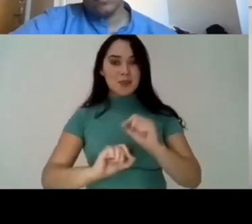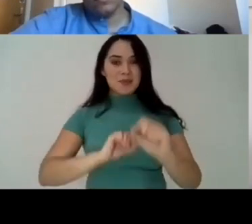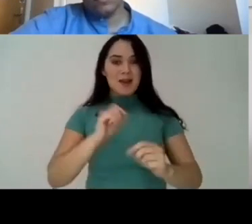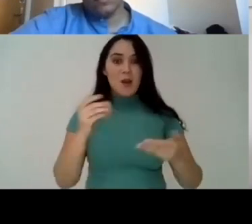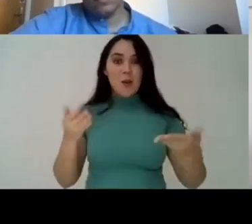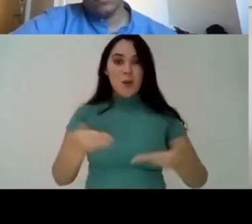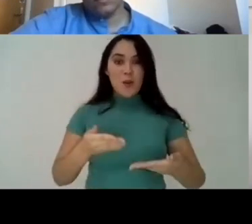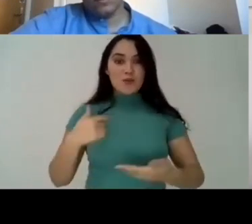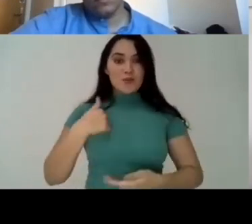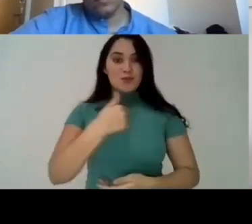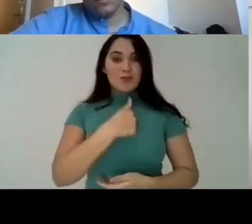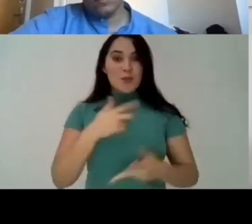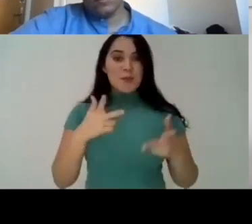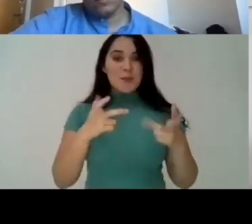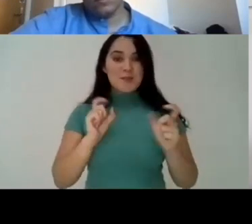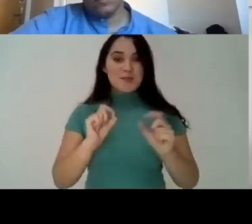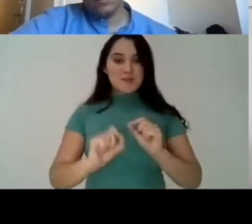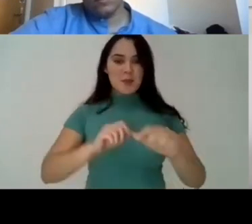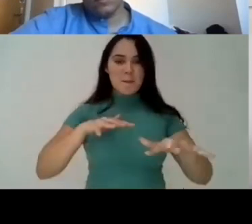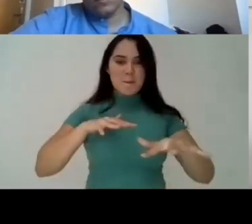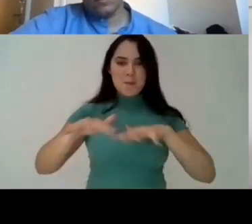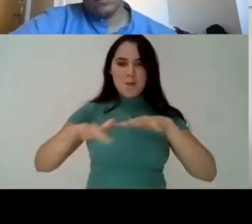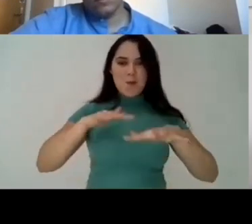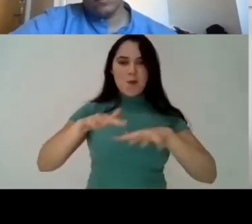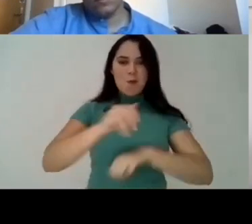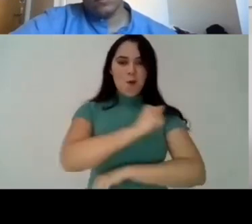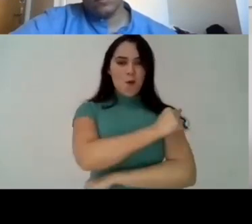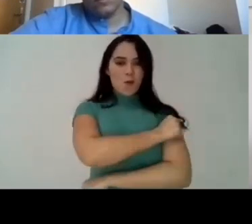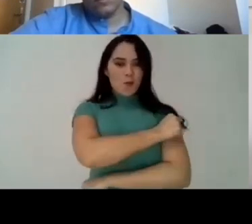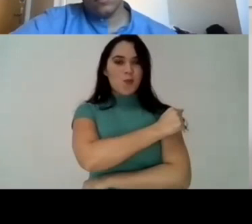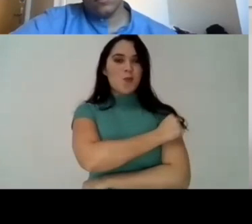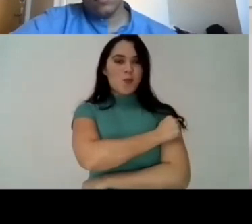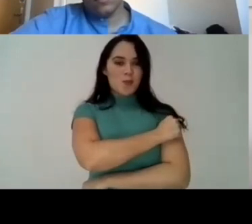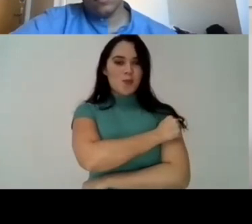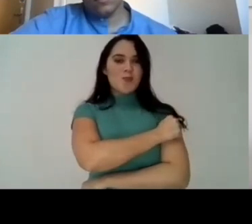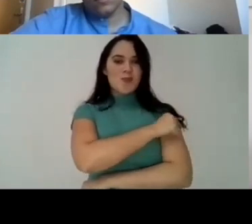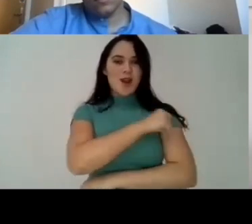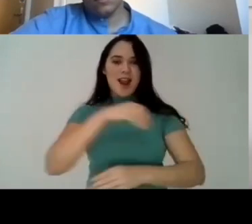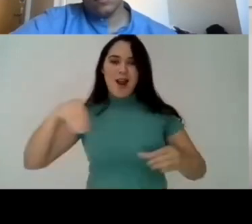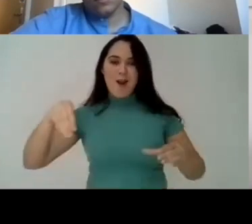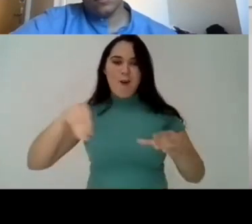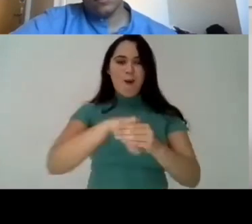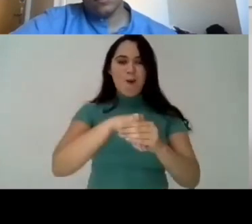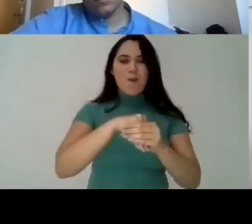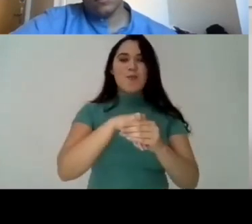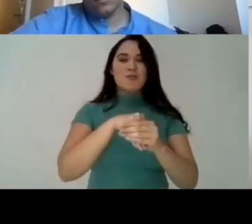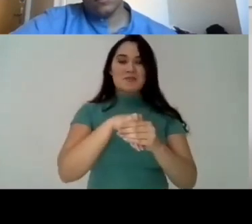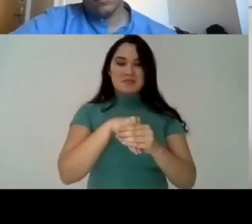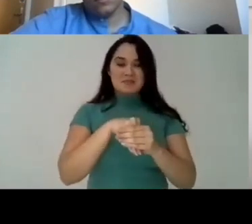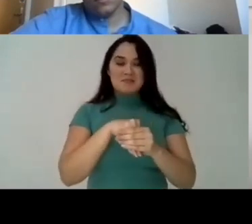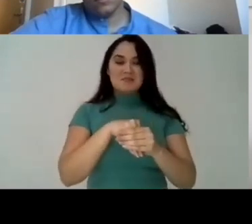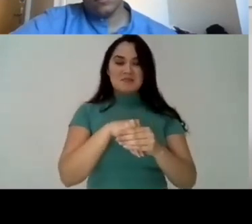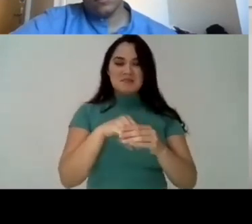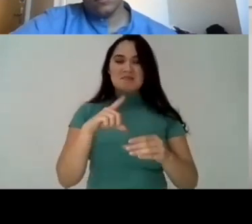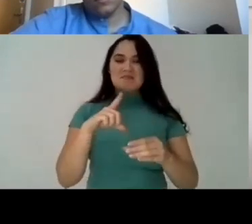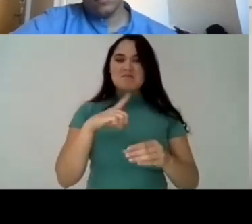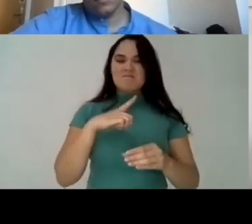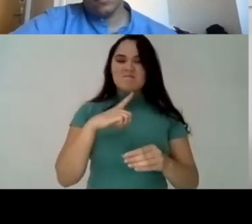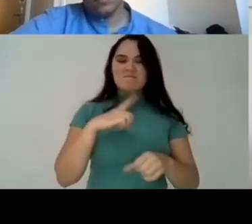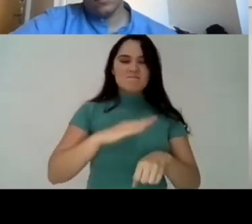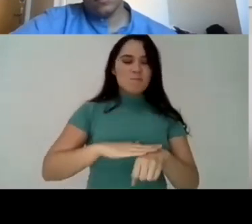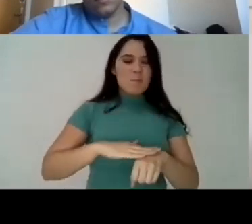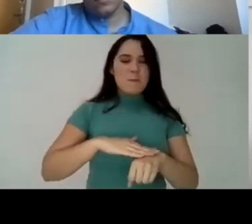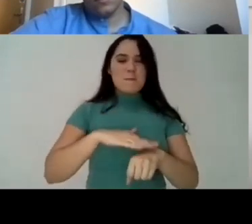so for me what is important nowadays is the fact that we have a student movement